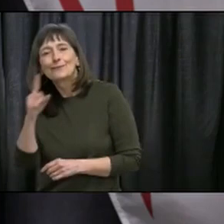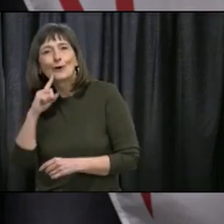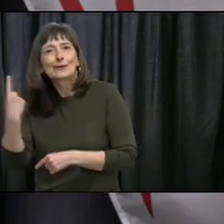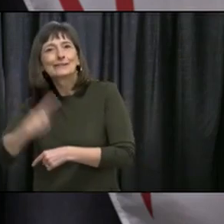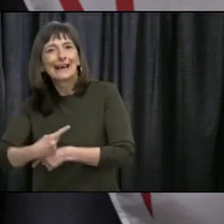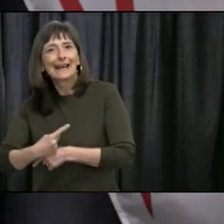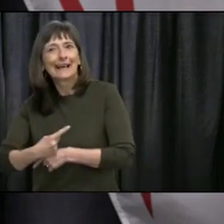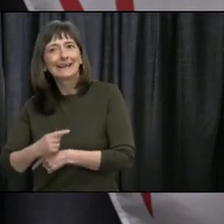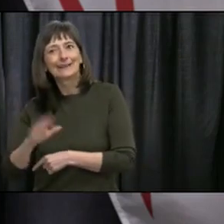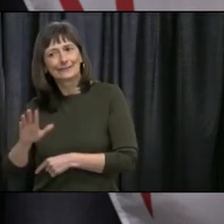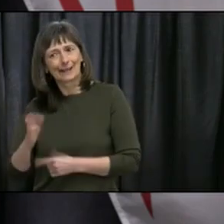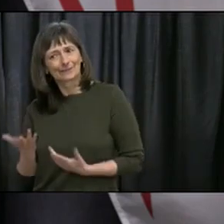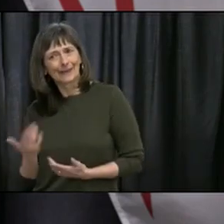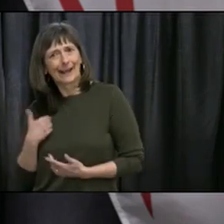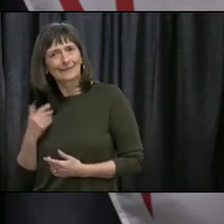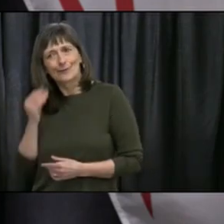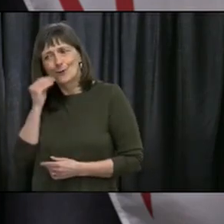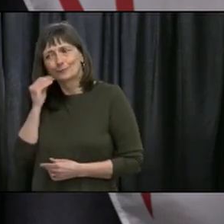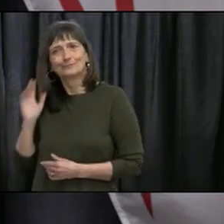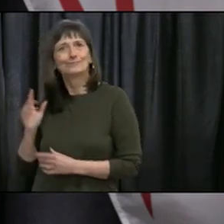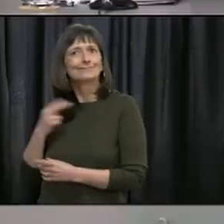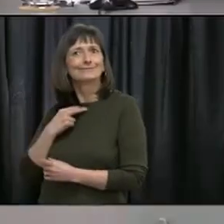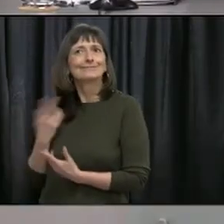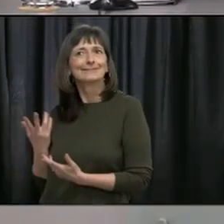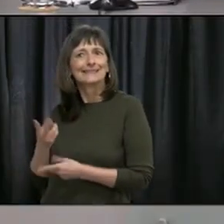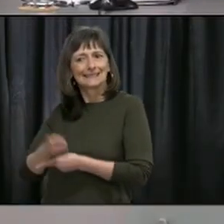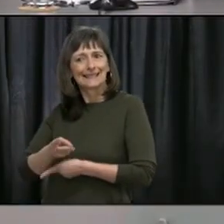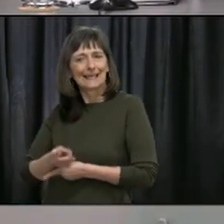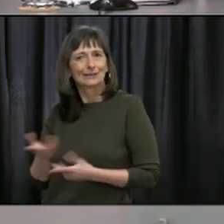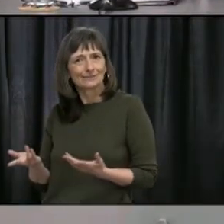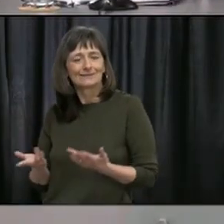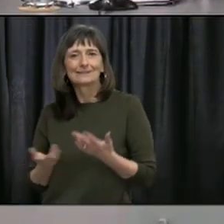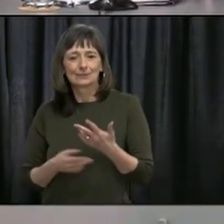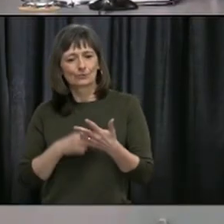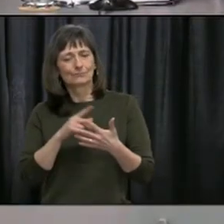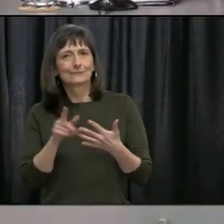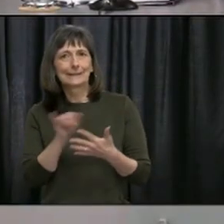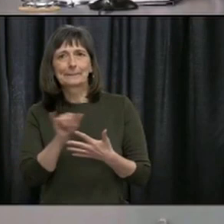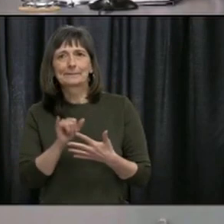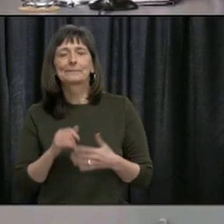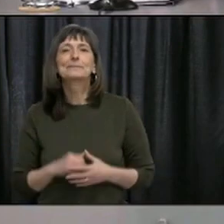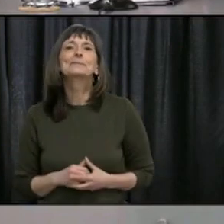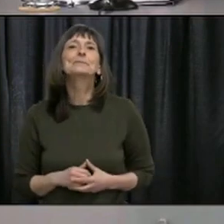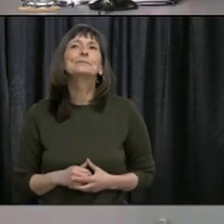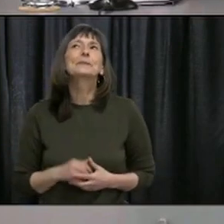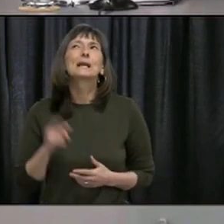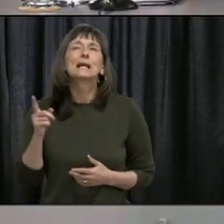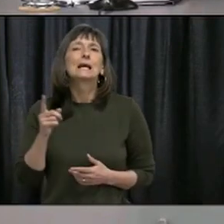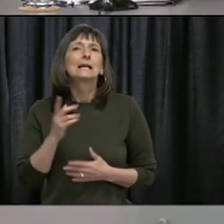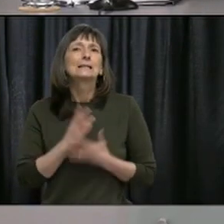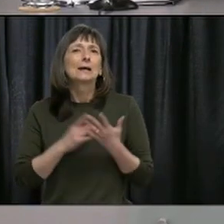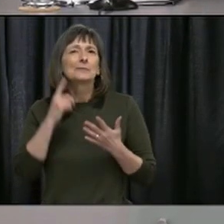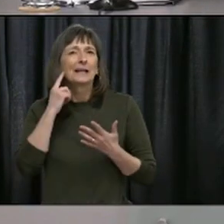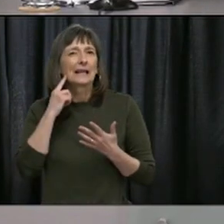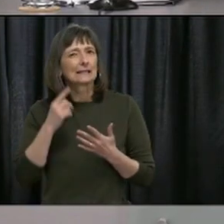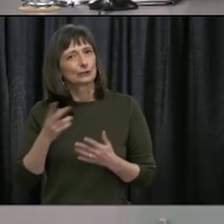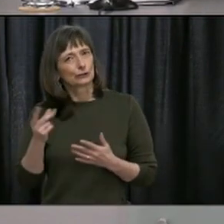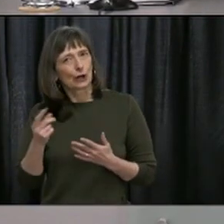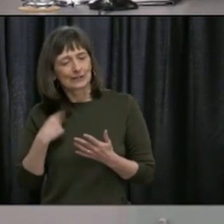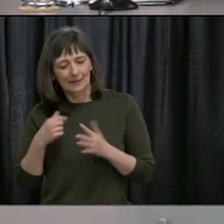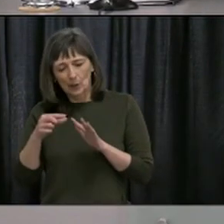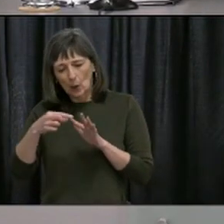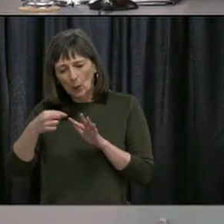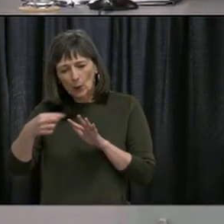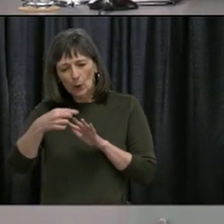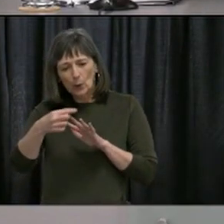workplaces. I guess just a follow-up to that. They are saying that like some animal nails are kind of like growing into their paws and pets are getting